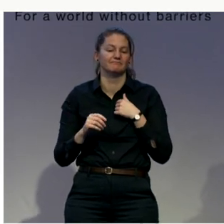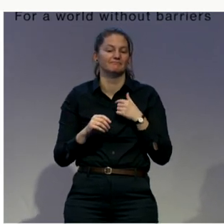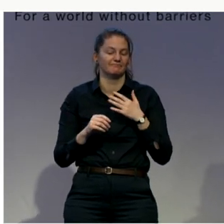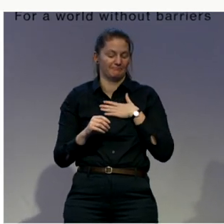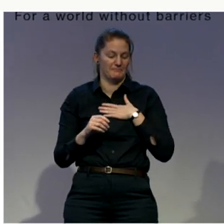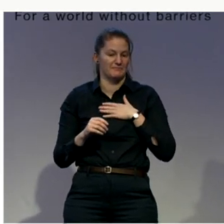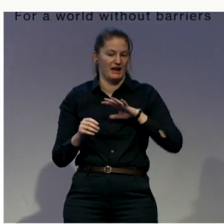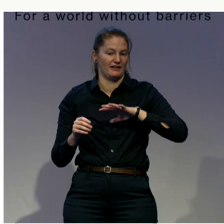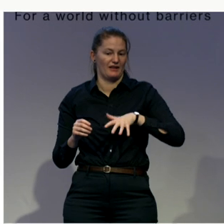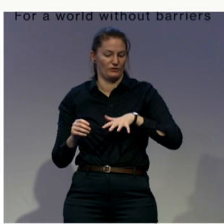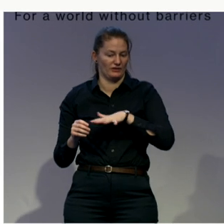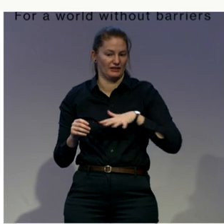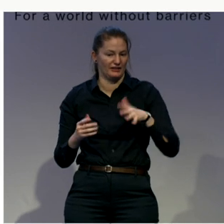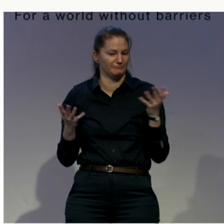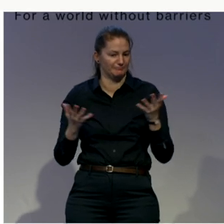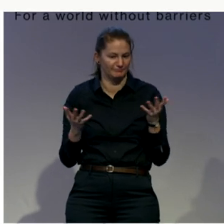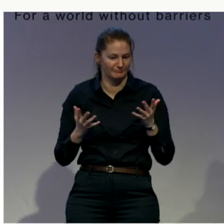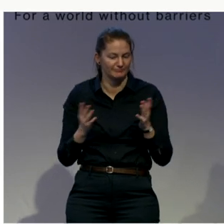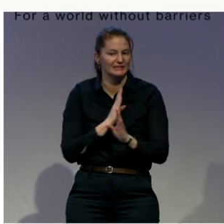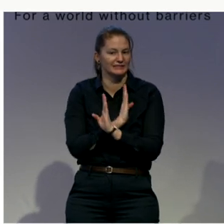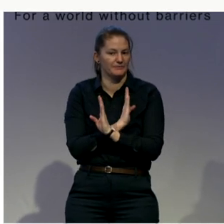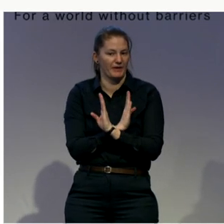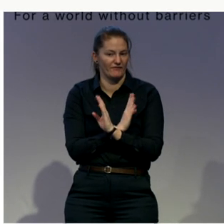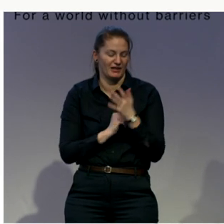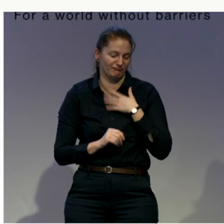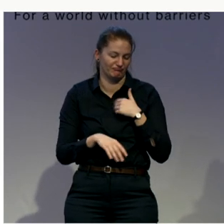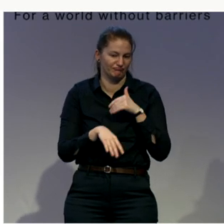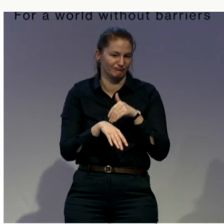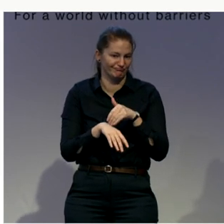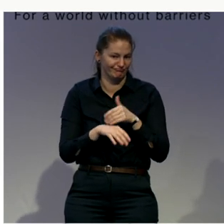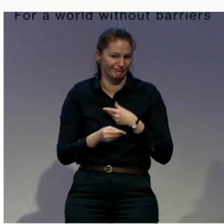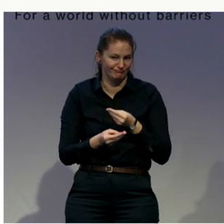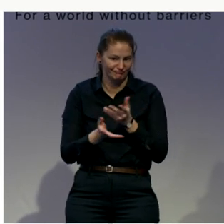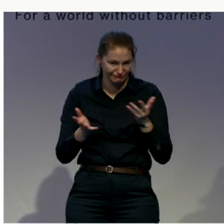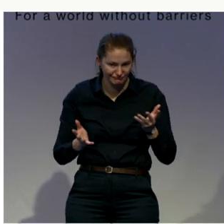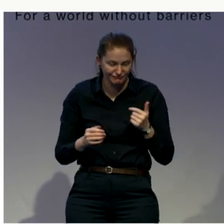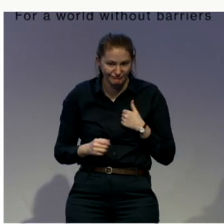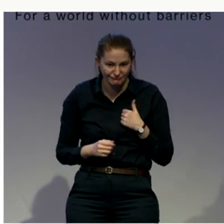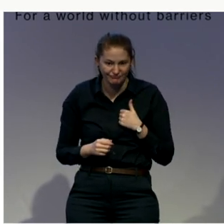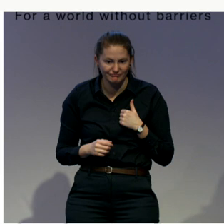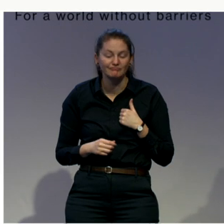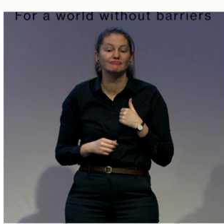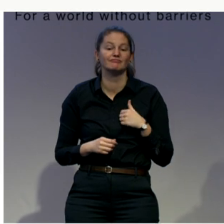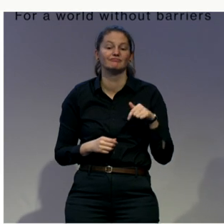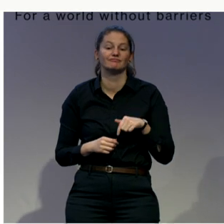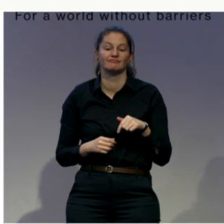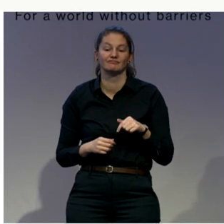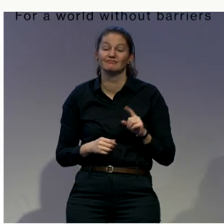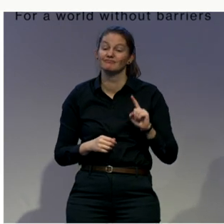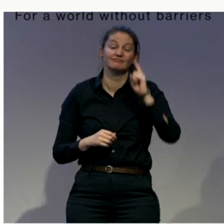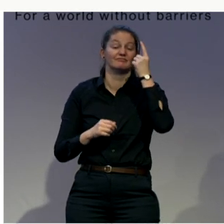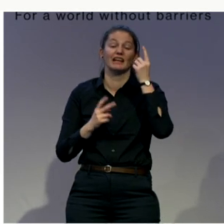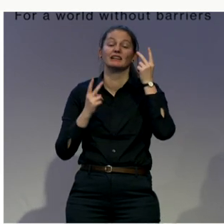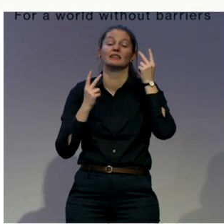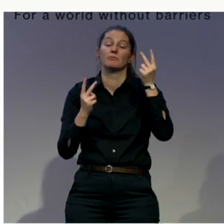Zimbabwe, that I think that the single most important issue that we need to do in Zimbabwe is to review the policy and administrative